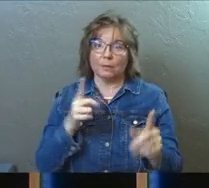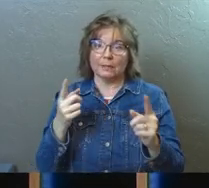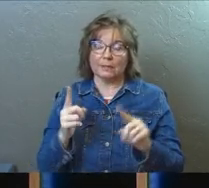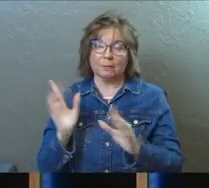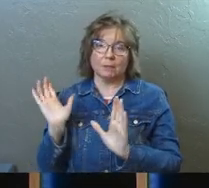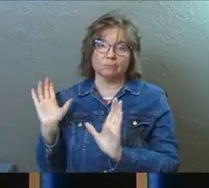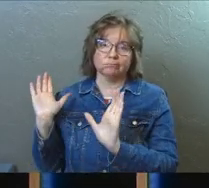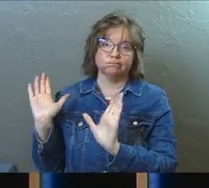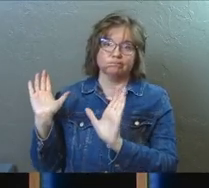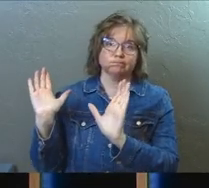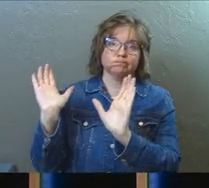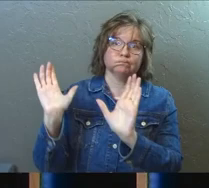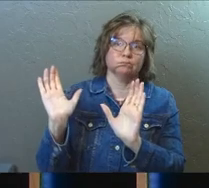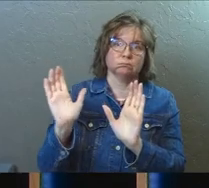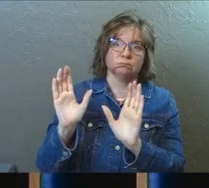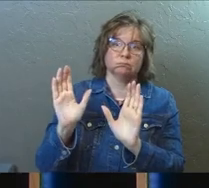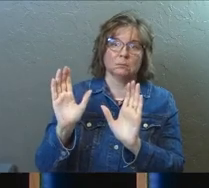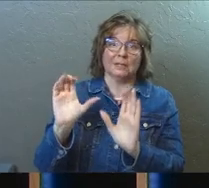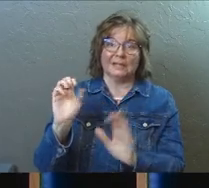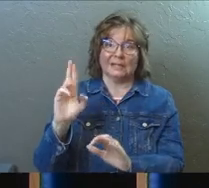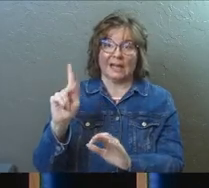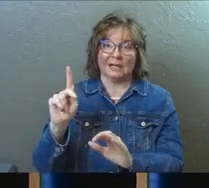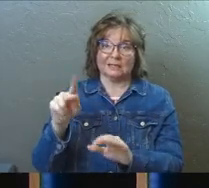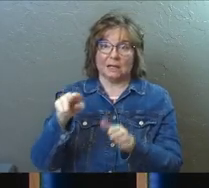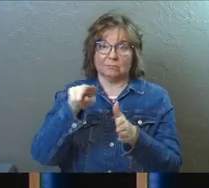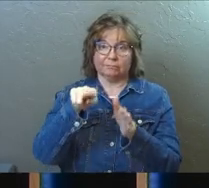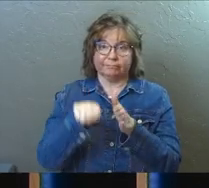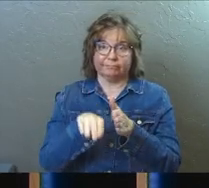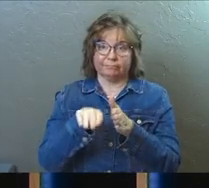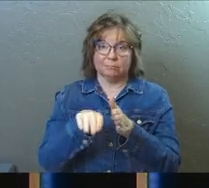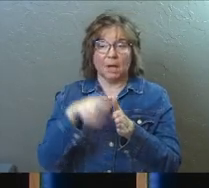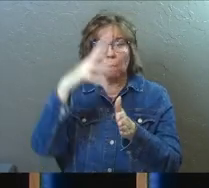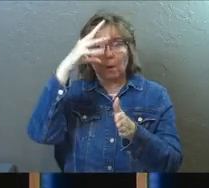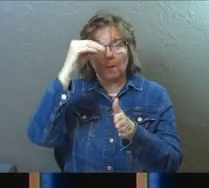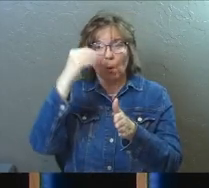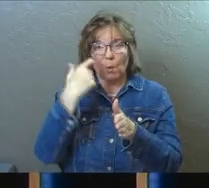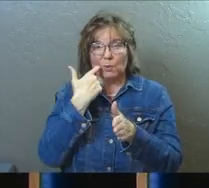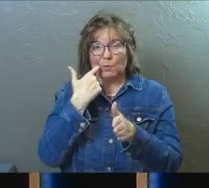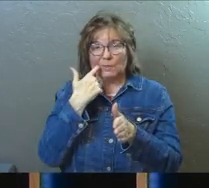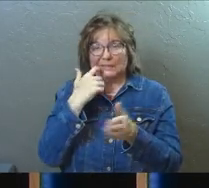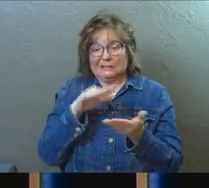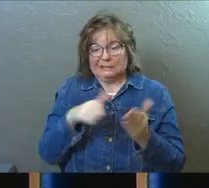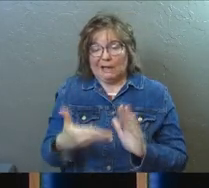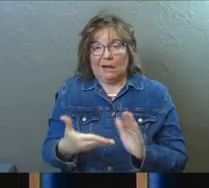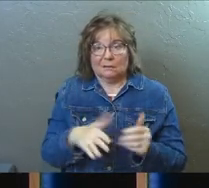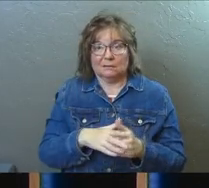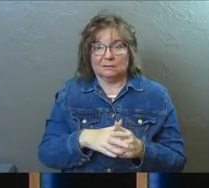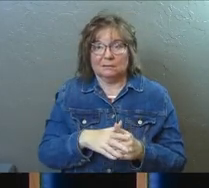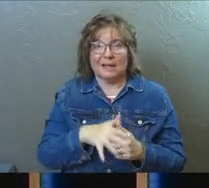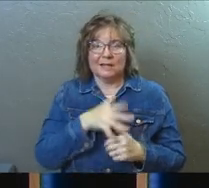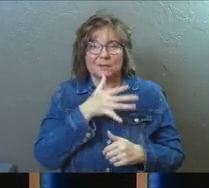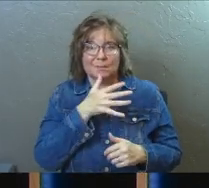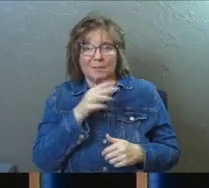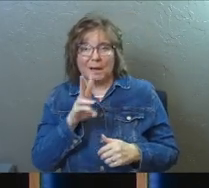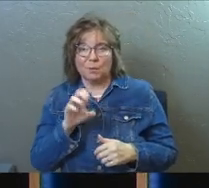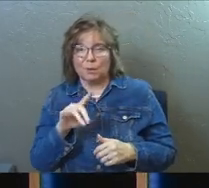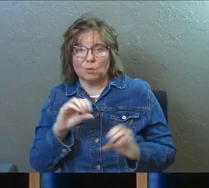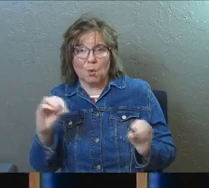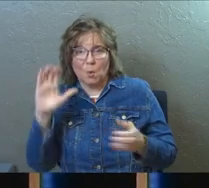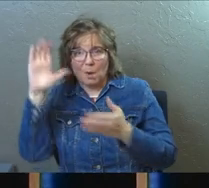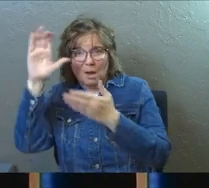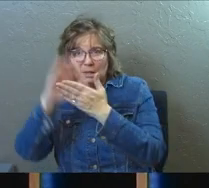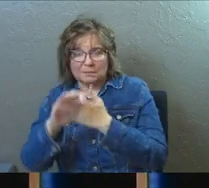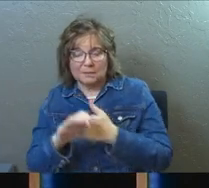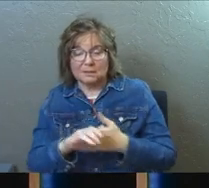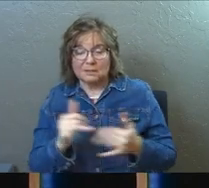down the street and he walks up to the casket and it was a boy that had just died and his mom was a widow. And so she had